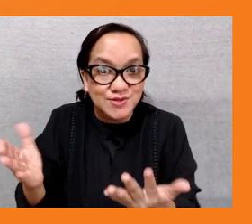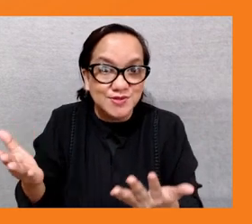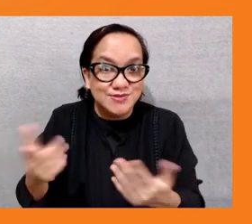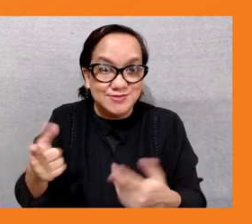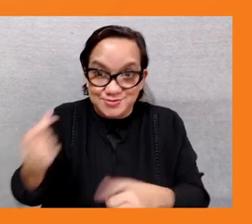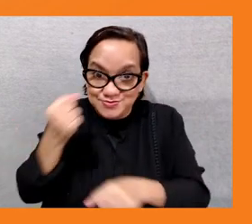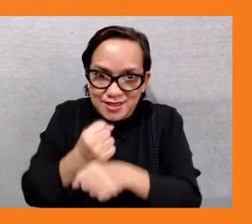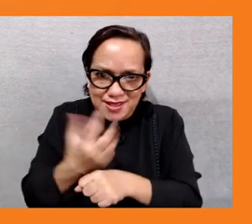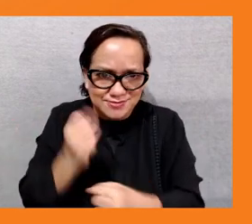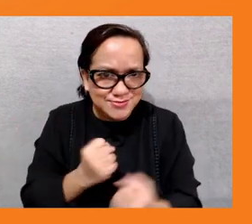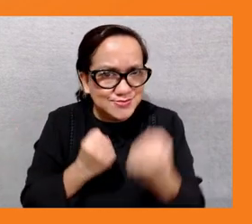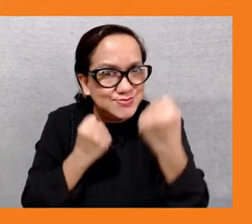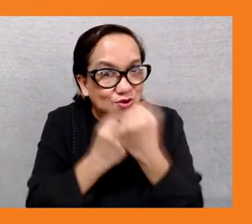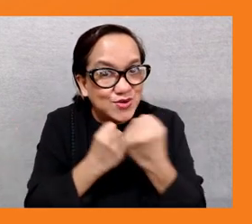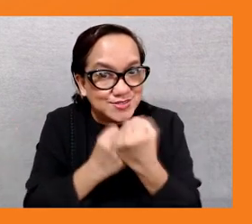consumption